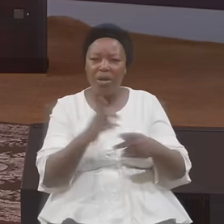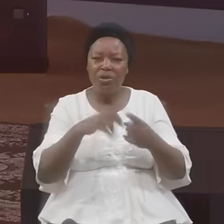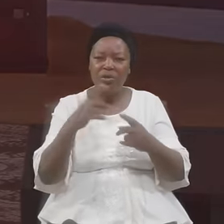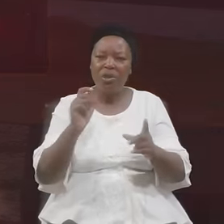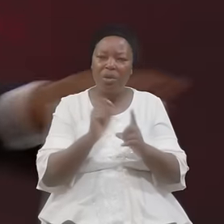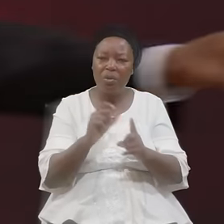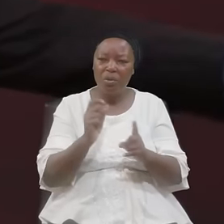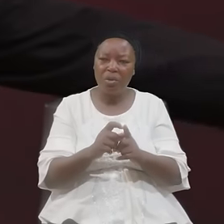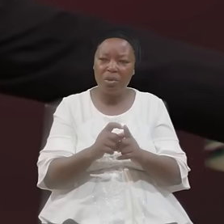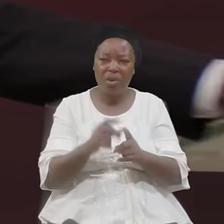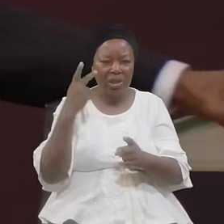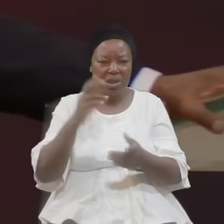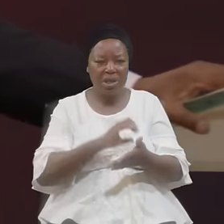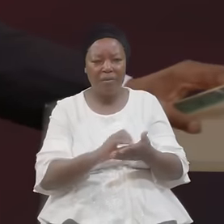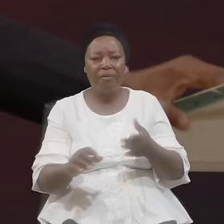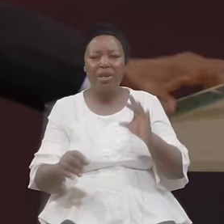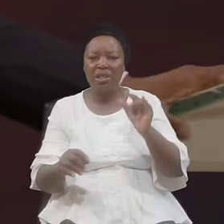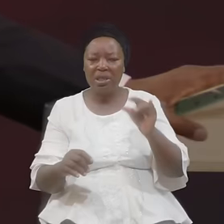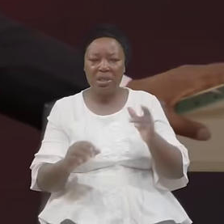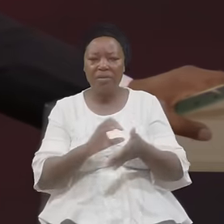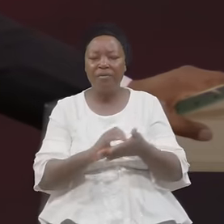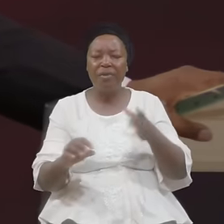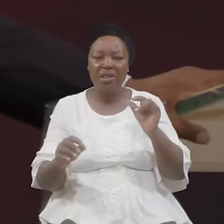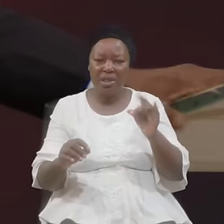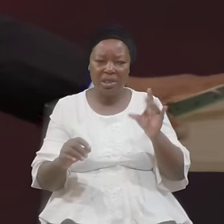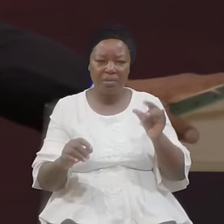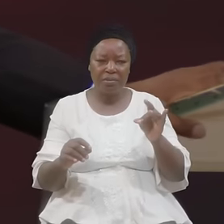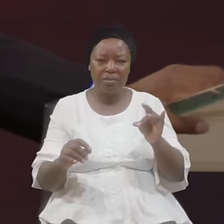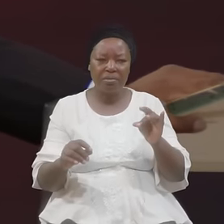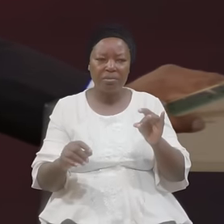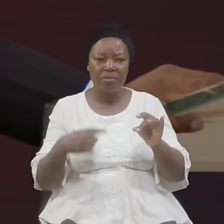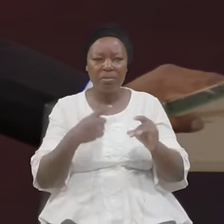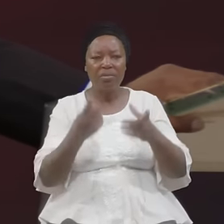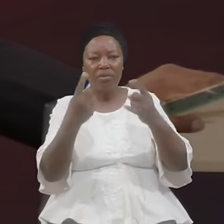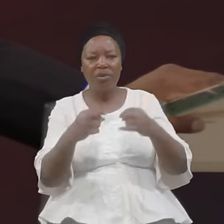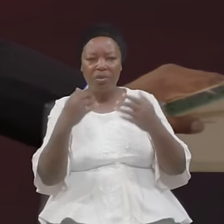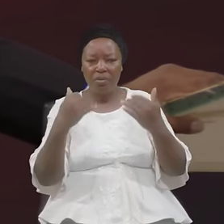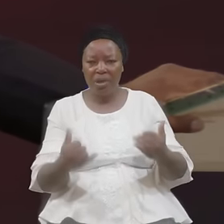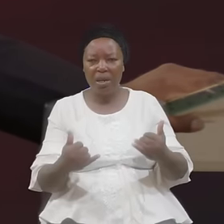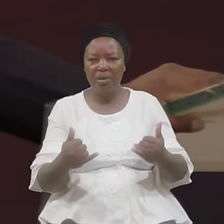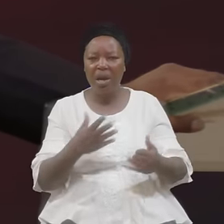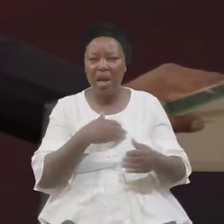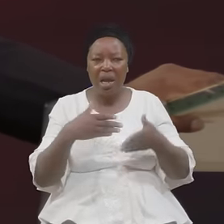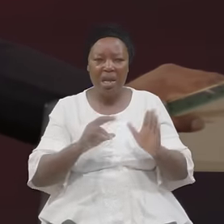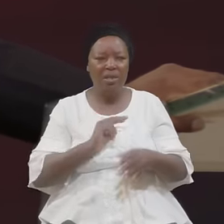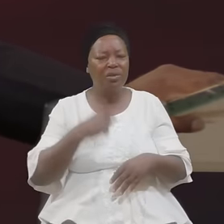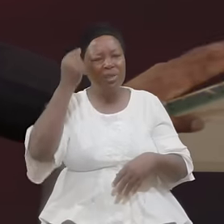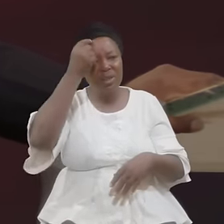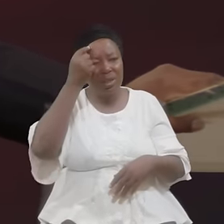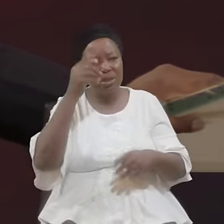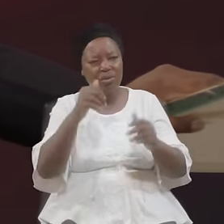Work Look At Verse 18 Verse 18 Says Come Now And Let Us Reason